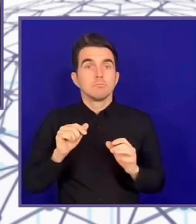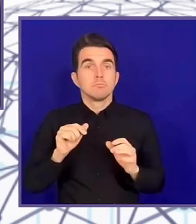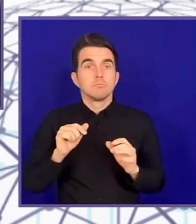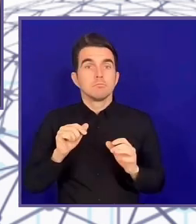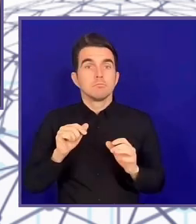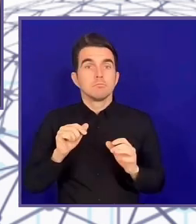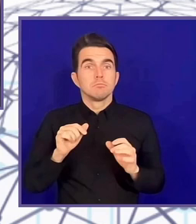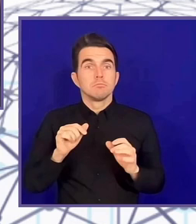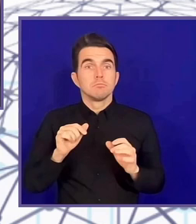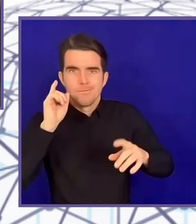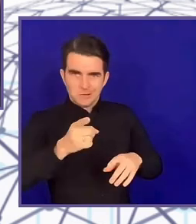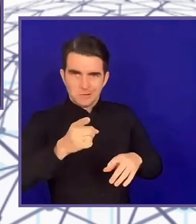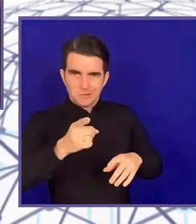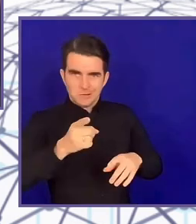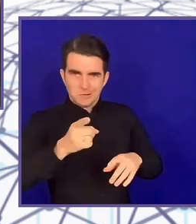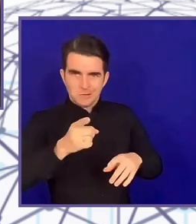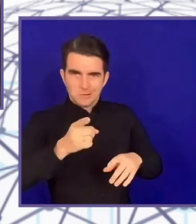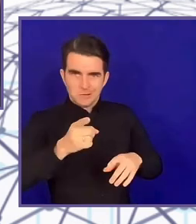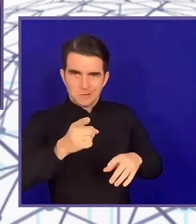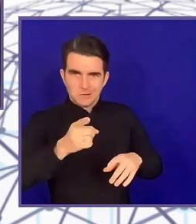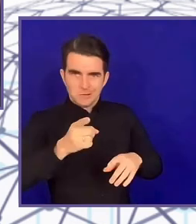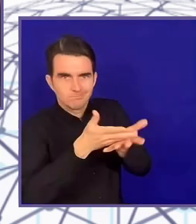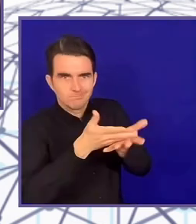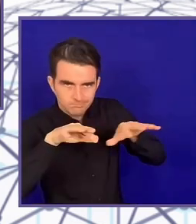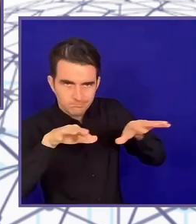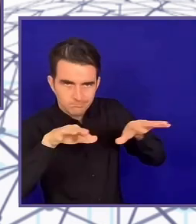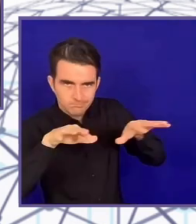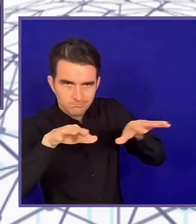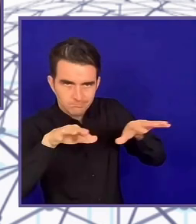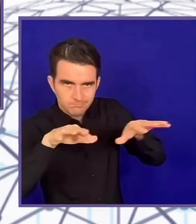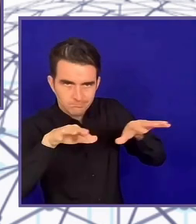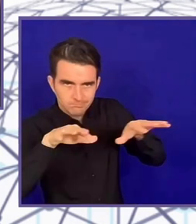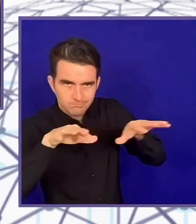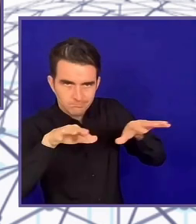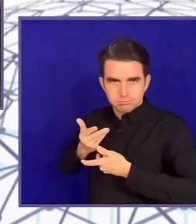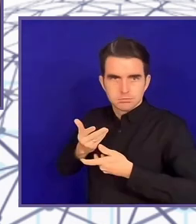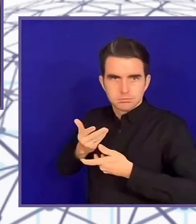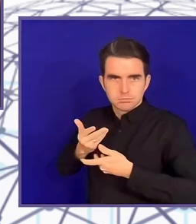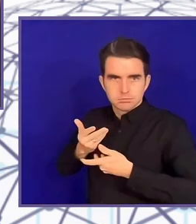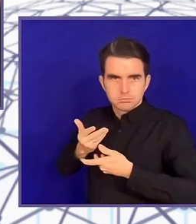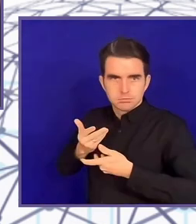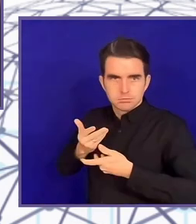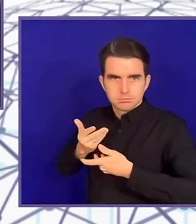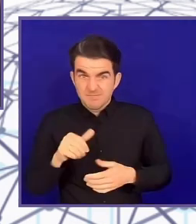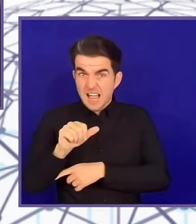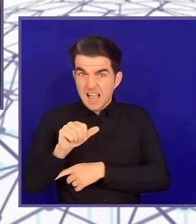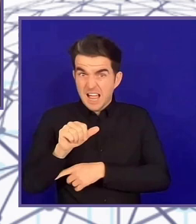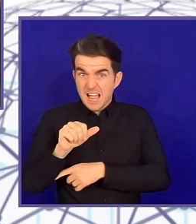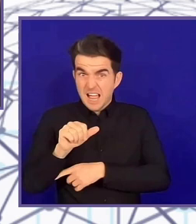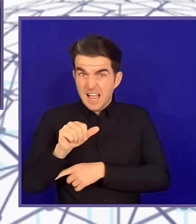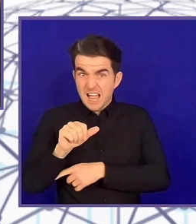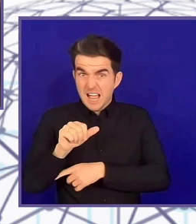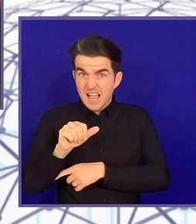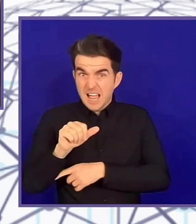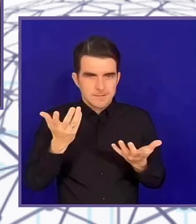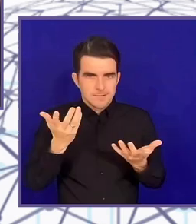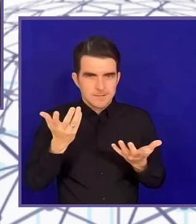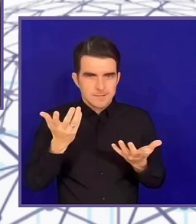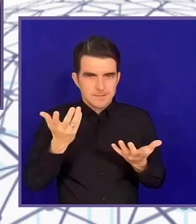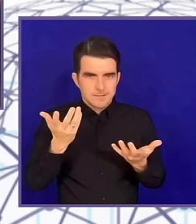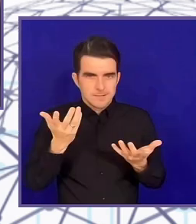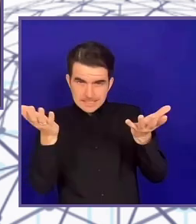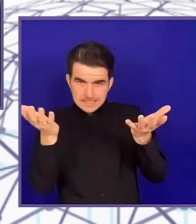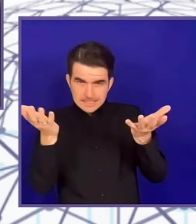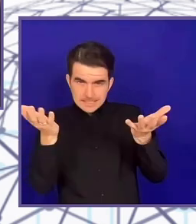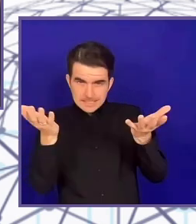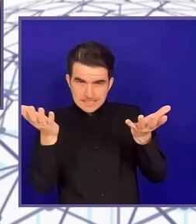if they do, it's not suiting that context. And I think that's not something that is going to have a silver bullet. It's going to take